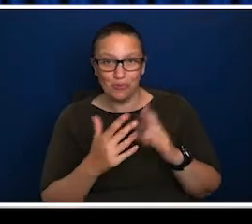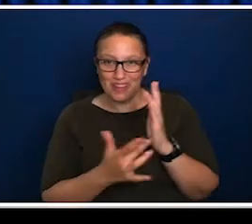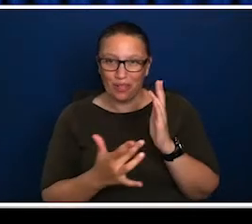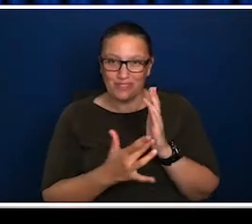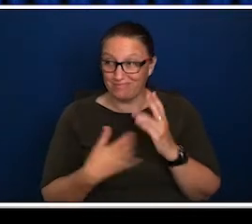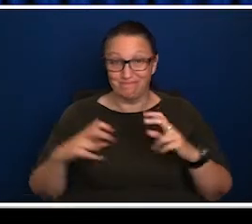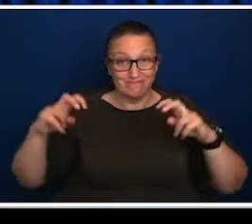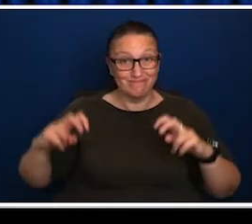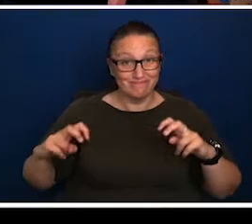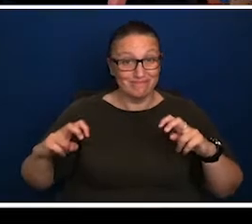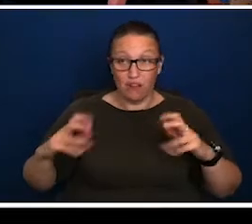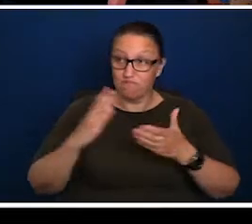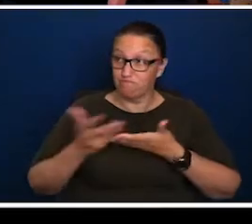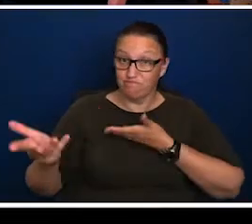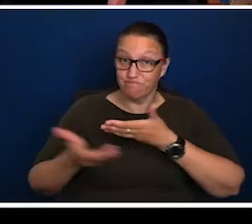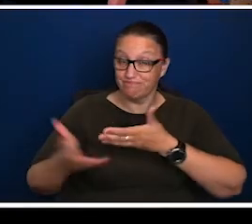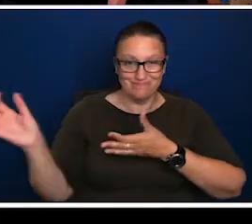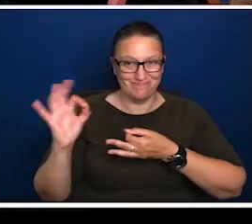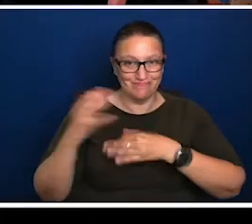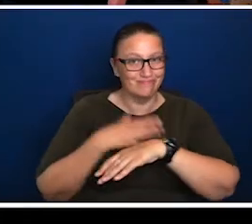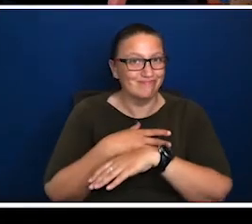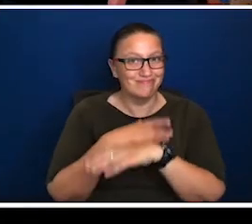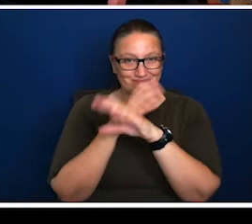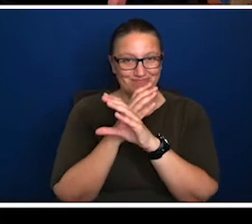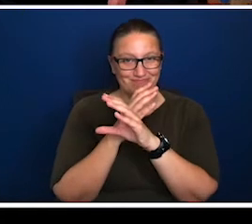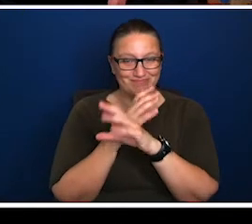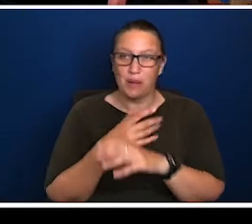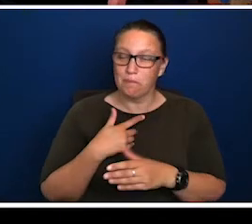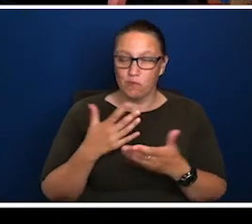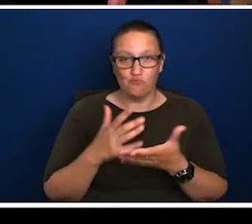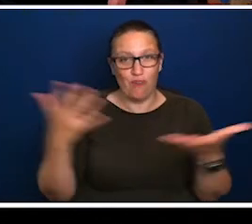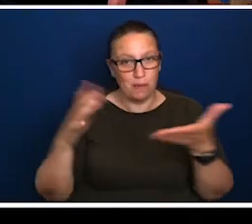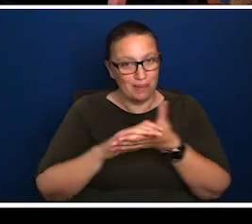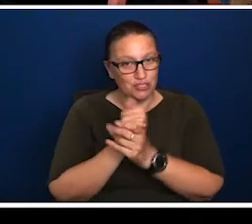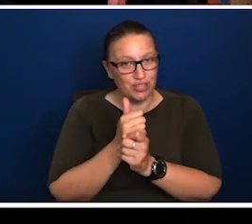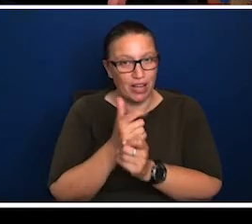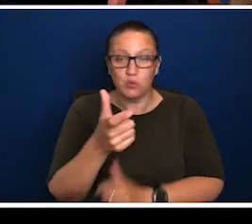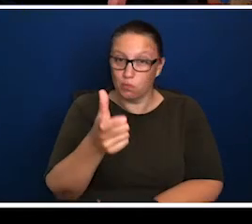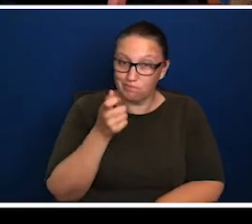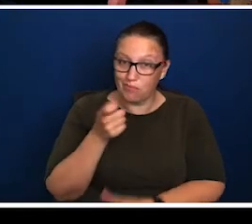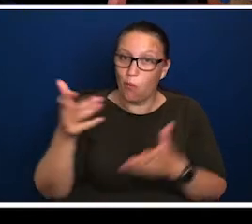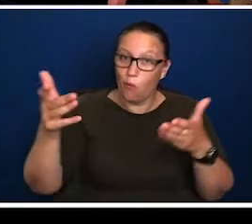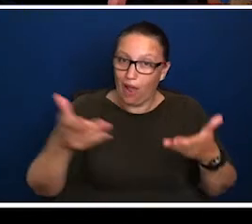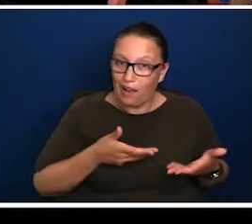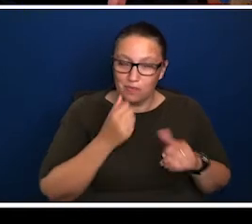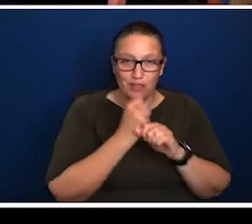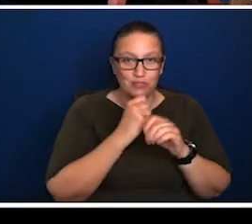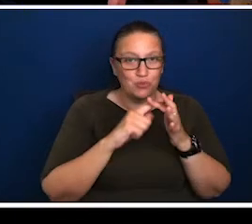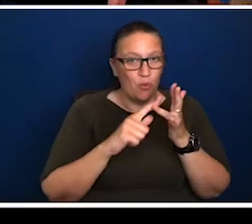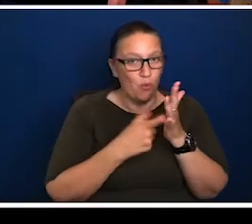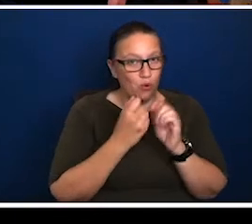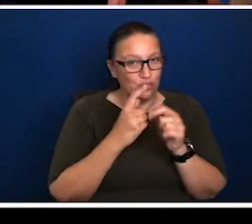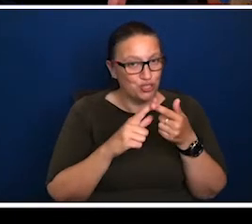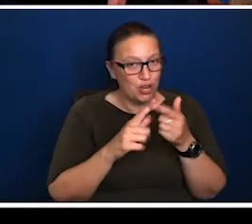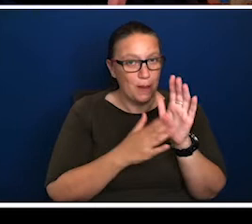although it does feel like we are in the same studio. It's my great pleasure to welcome author and journalist George Megalogenes. Welcome George